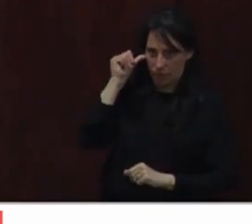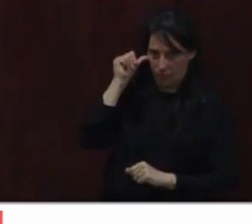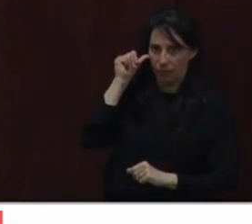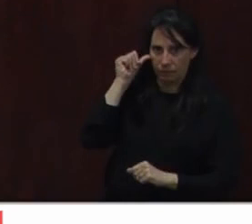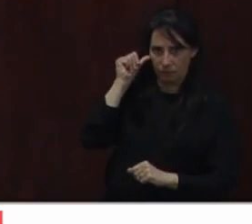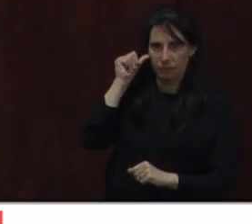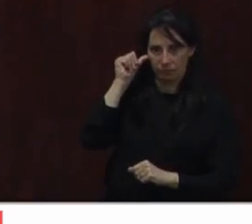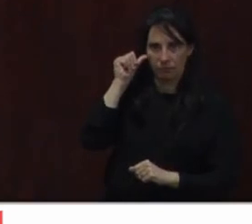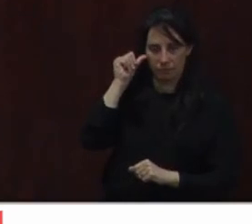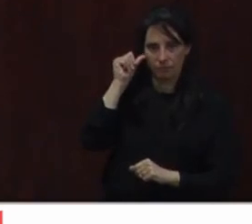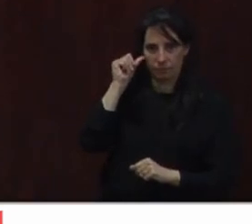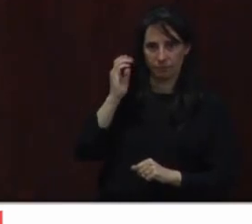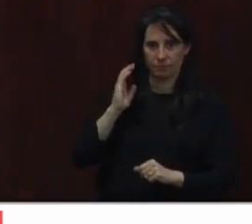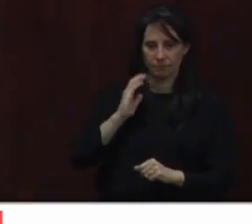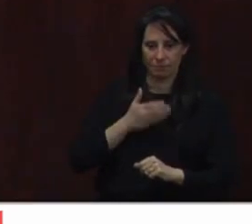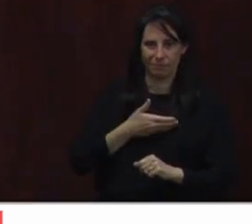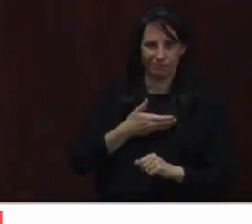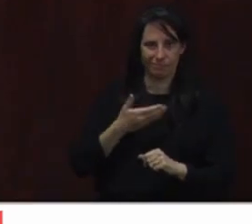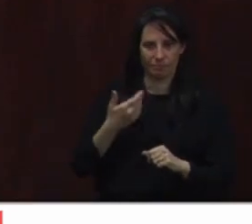a Monday to Monday comparison.